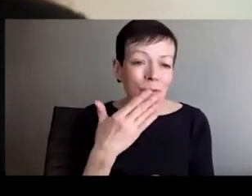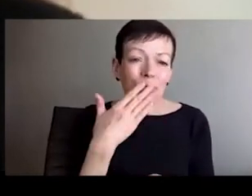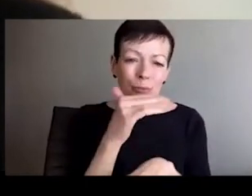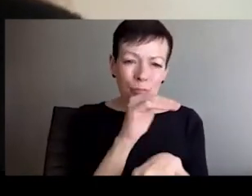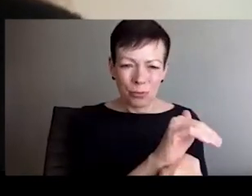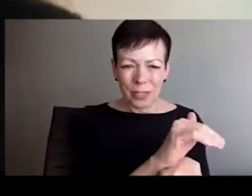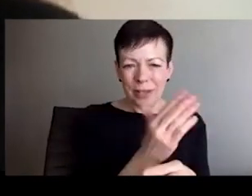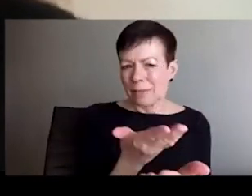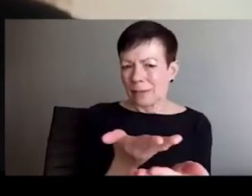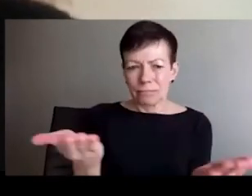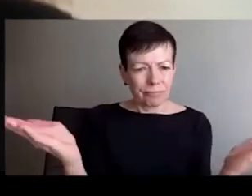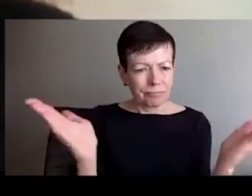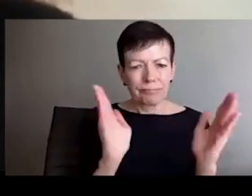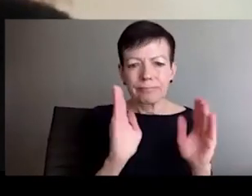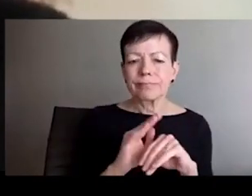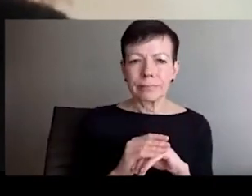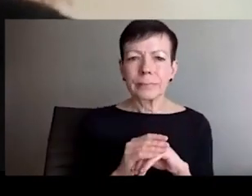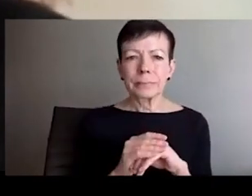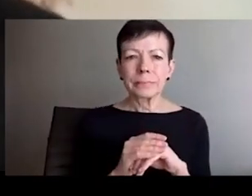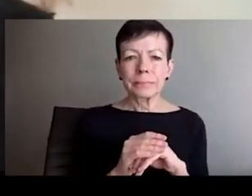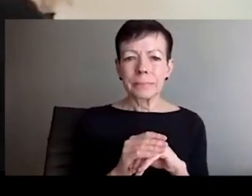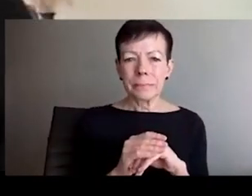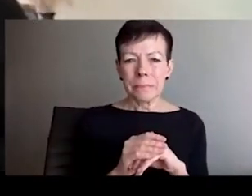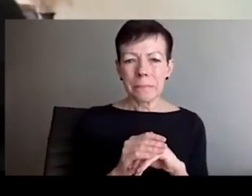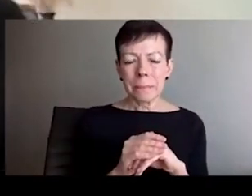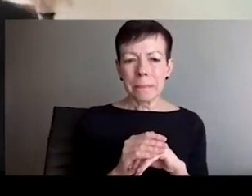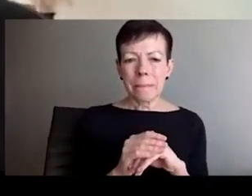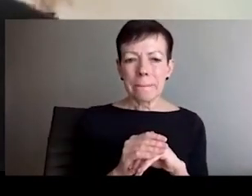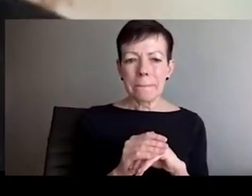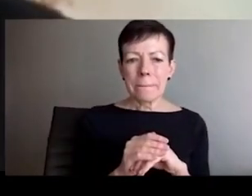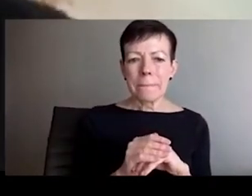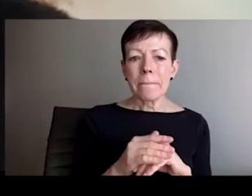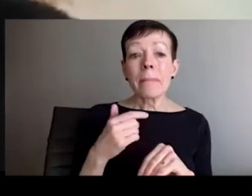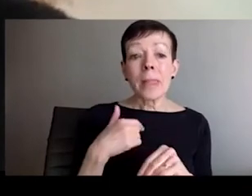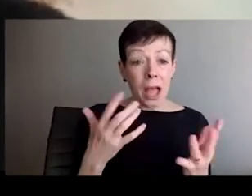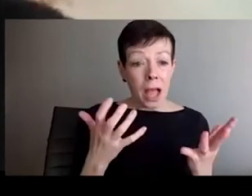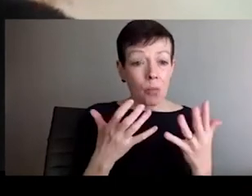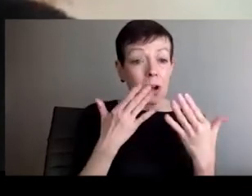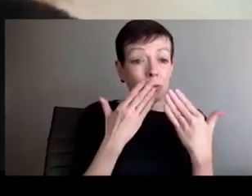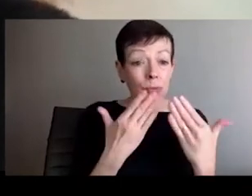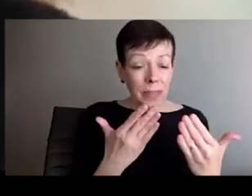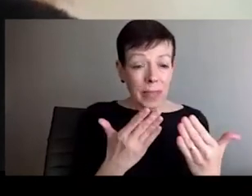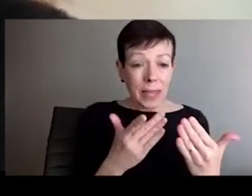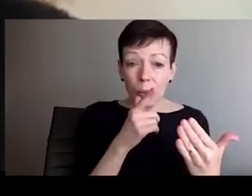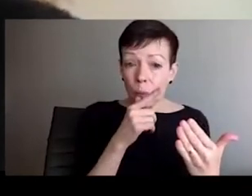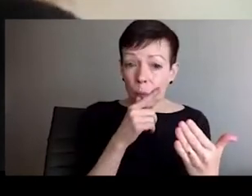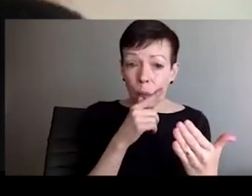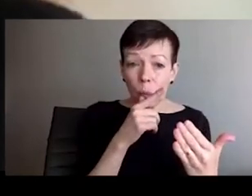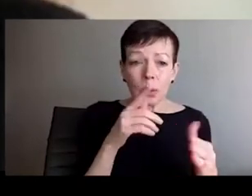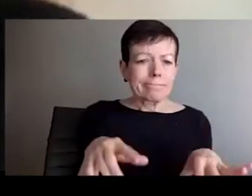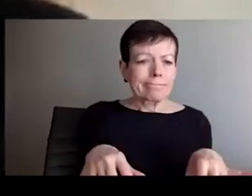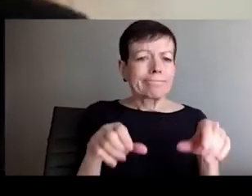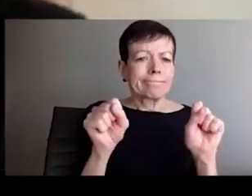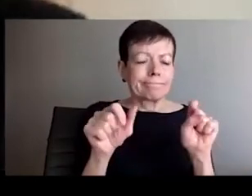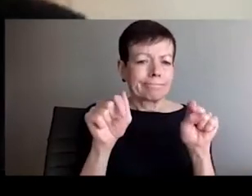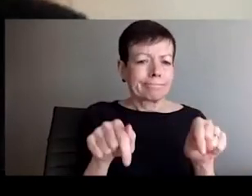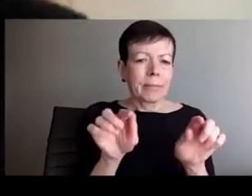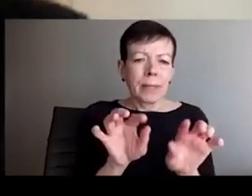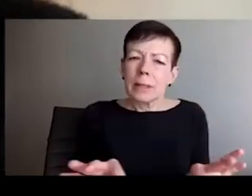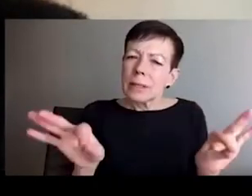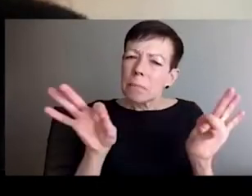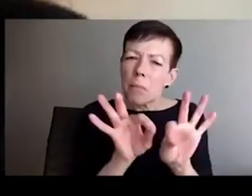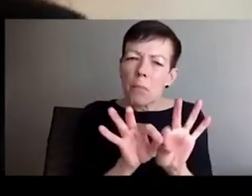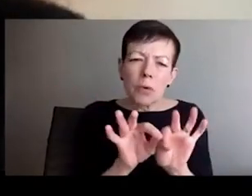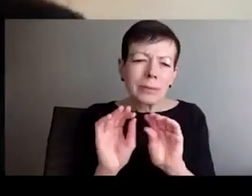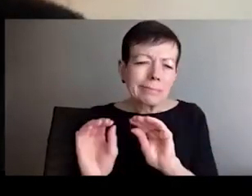Chelsea West O'Hara, Assistant Professor of Slavic and Eurasian Studies at the University of Texas, Austin, who will